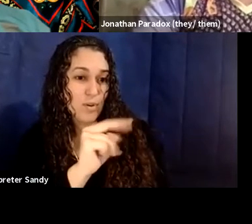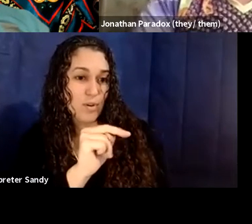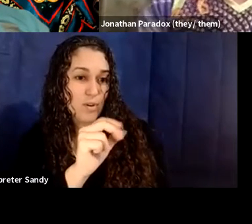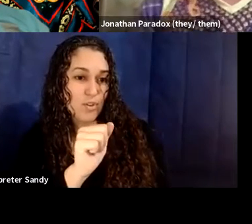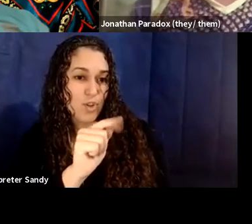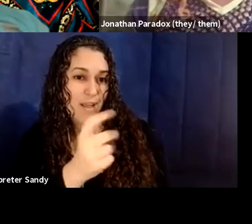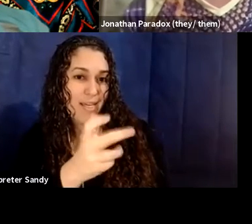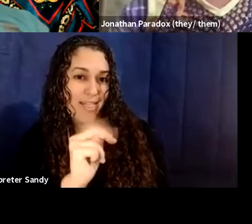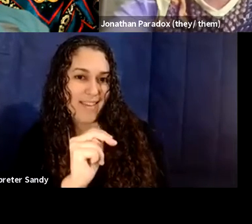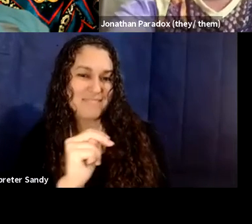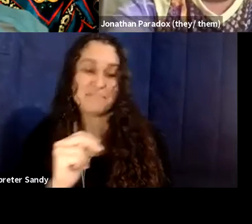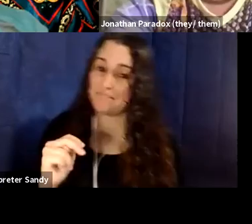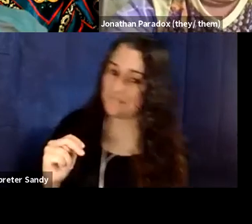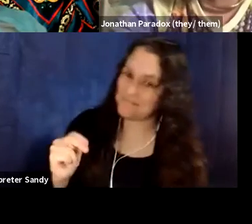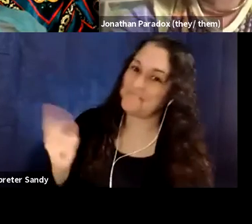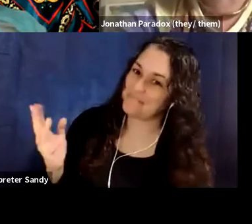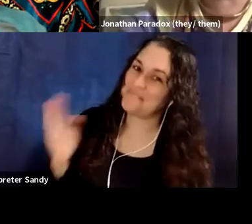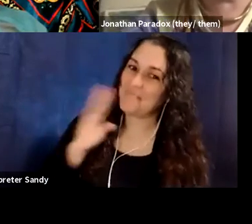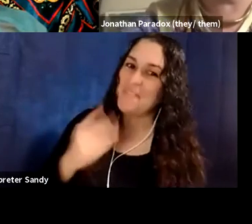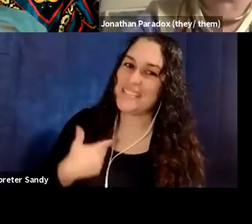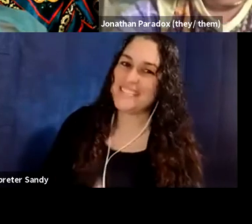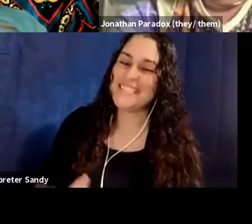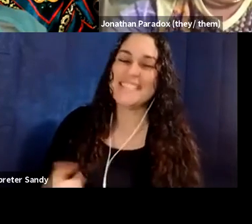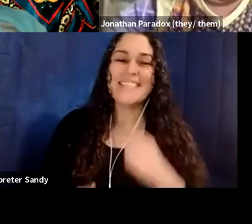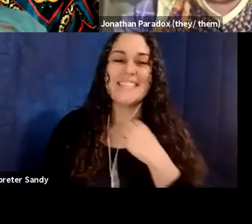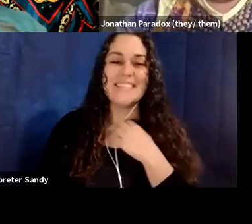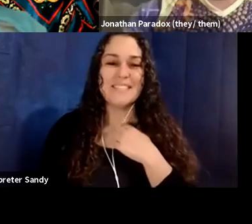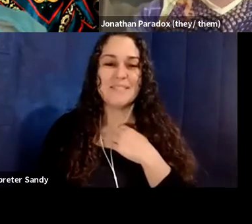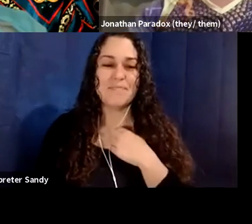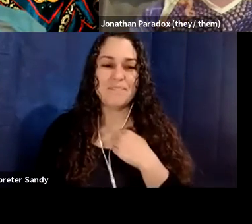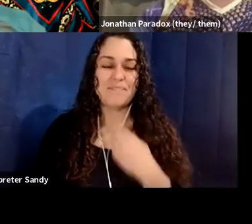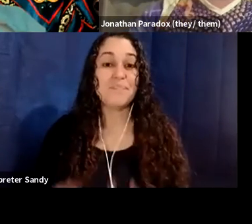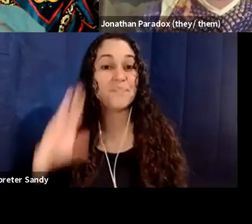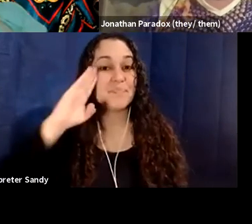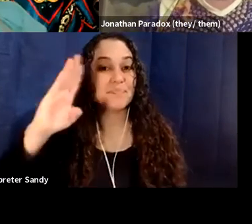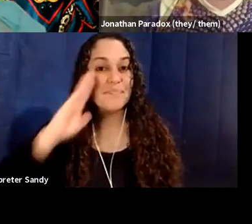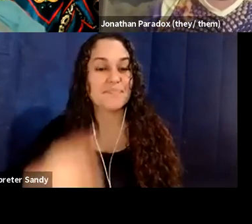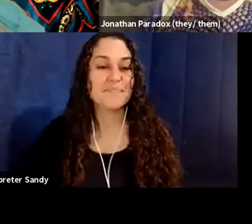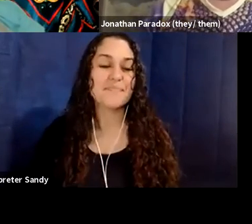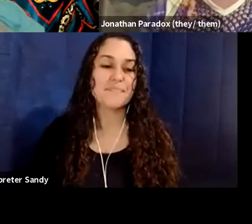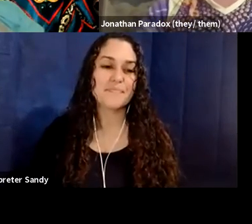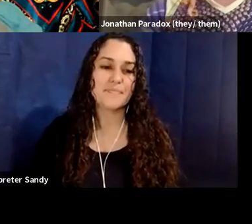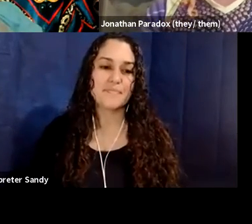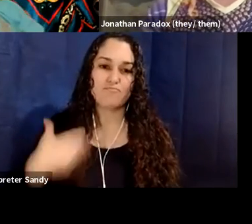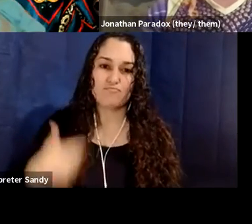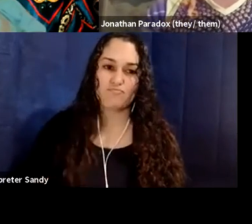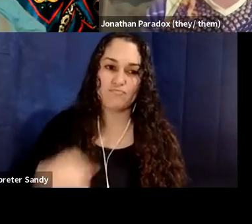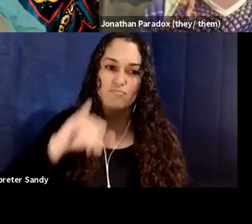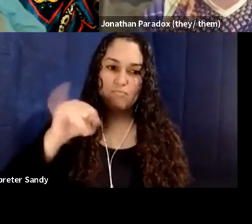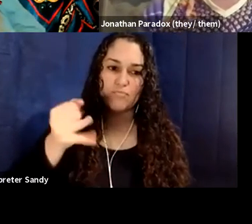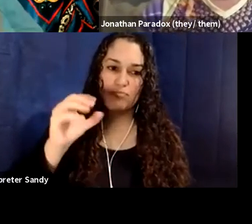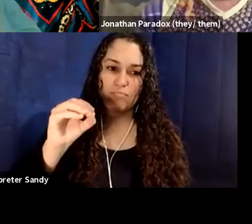I would care to go. Um, hello, everyone. Um, my name is Jonathan